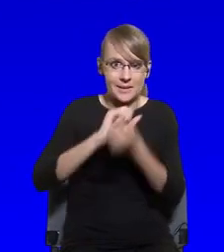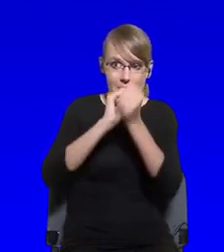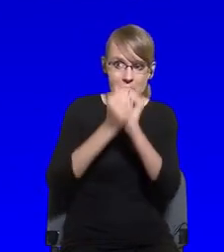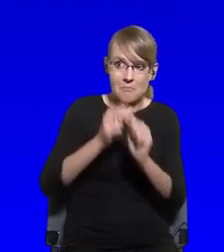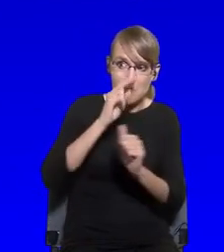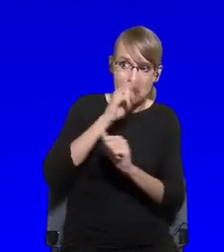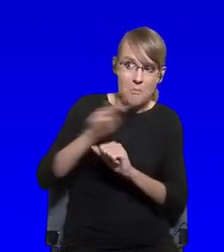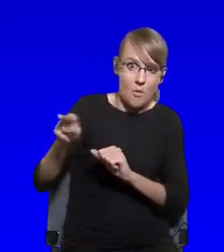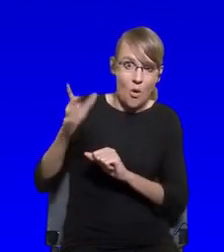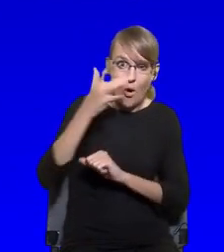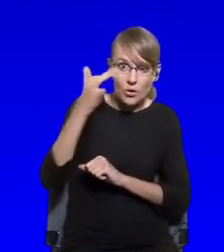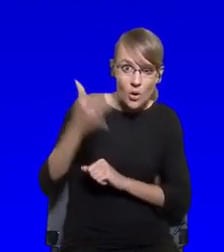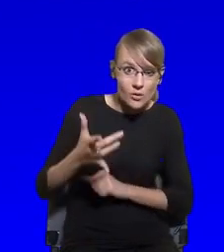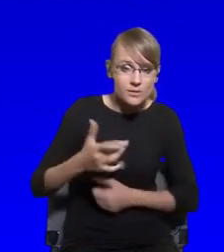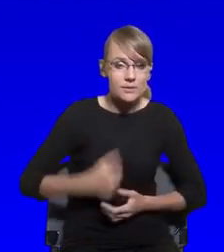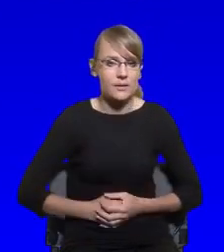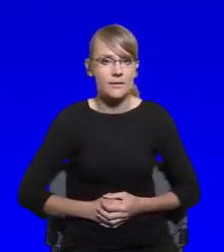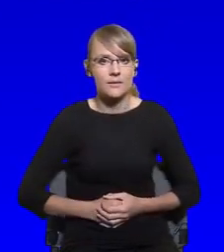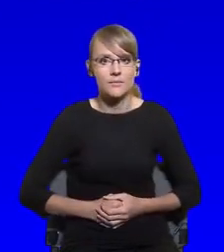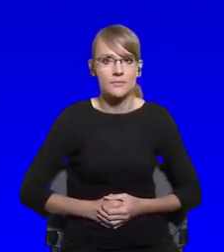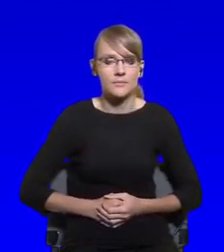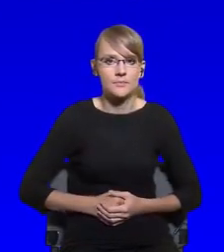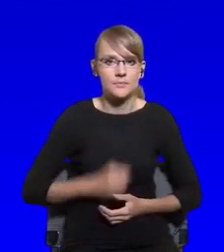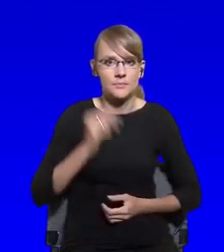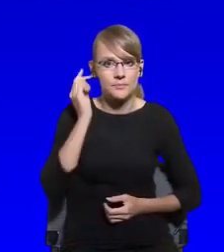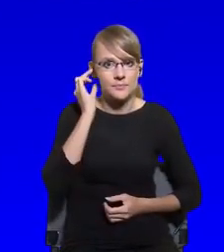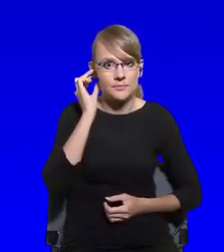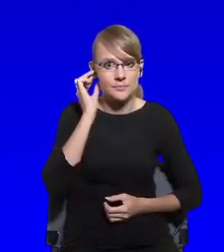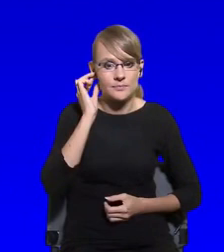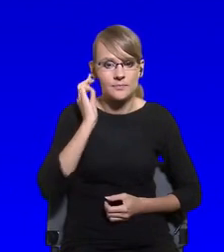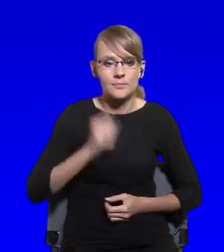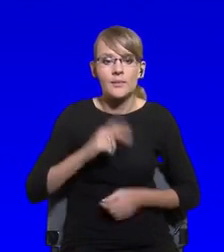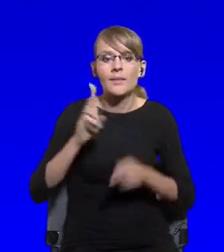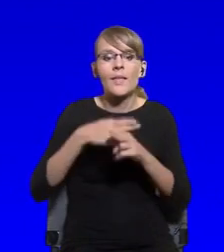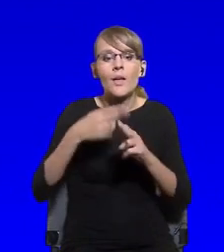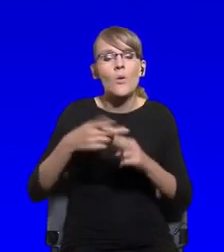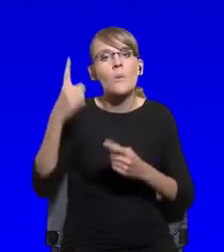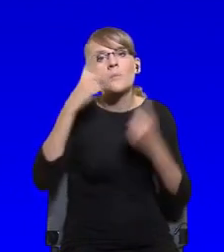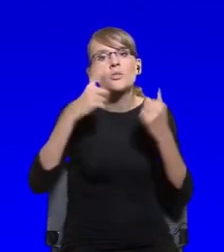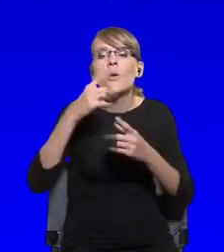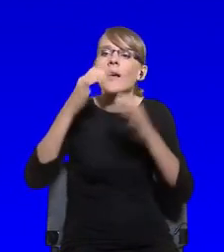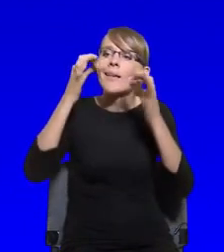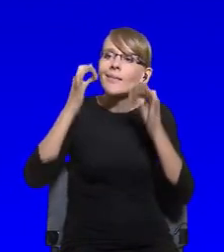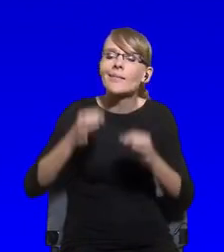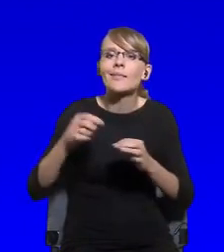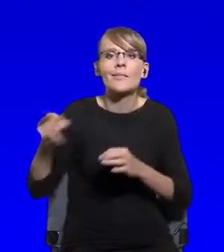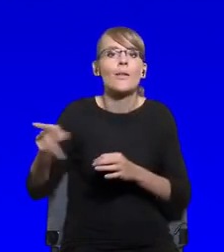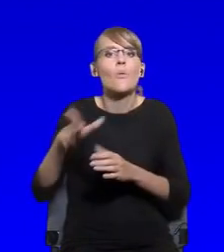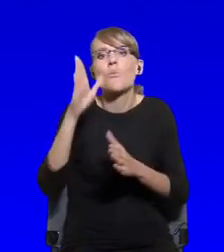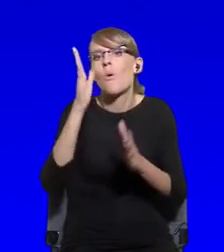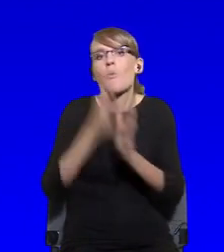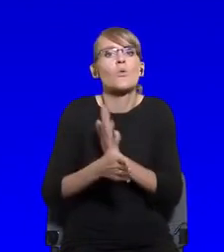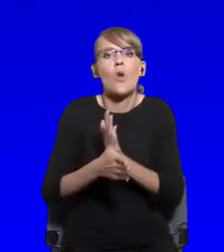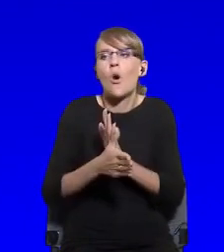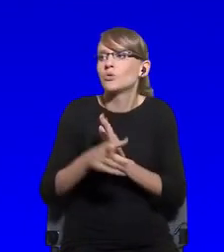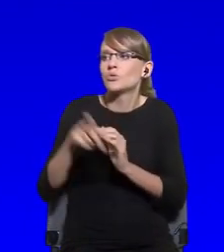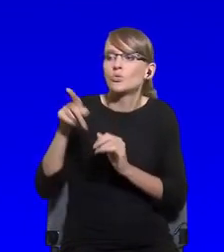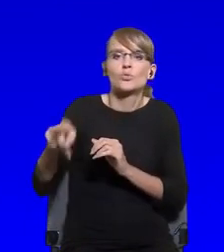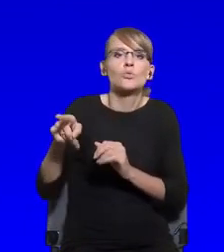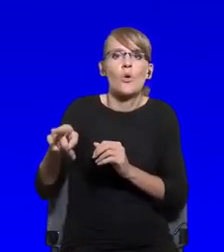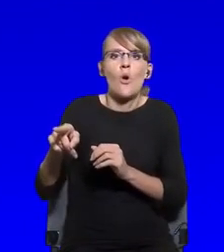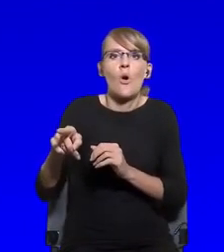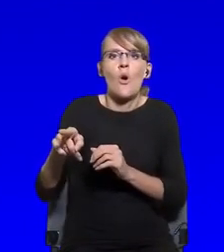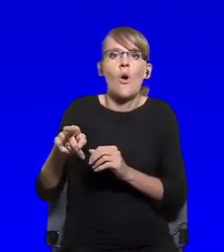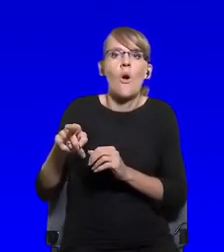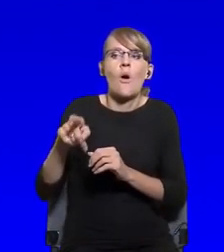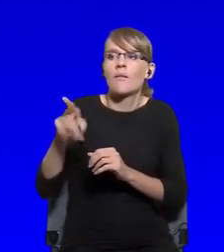see China as this large amount of money that may come into Poland, for instance? Do